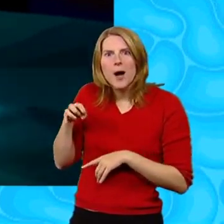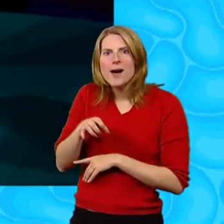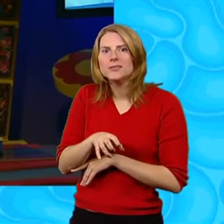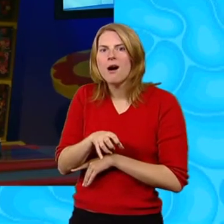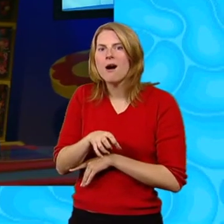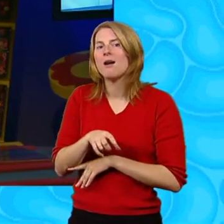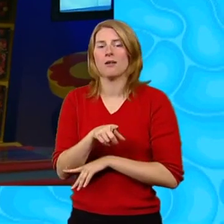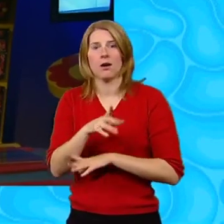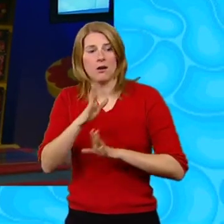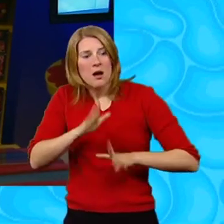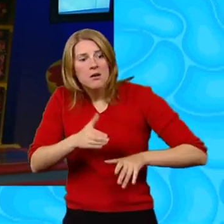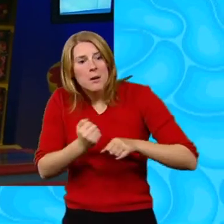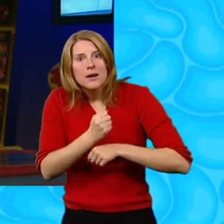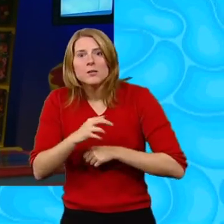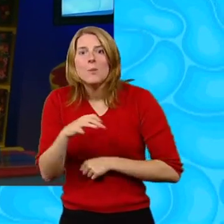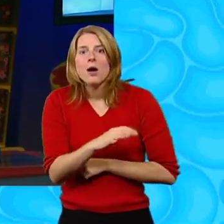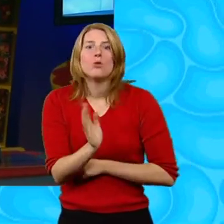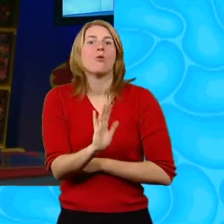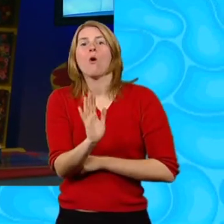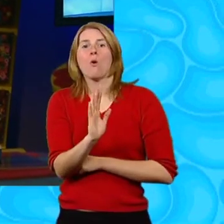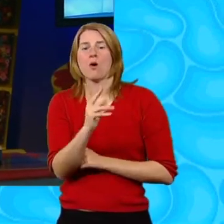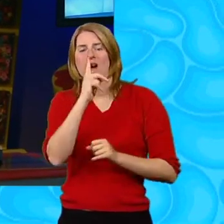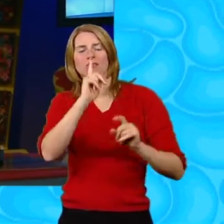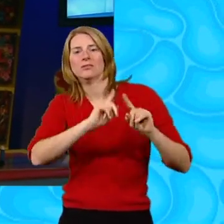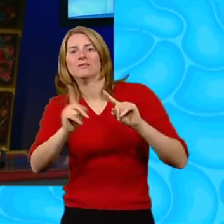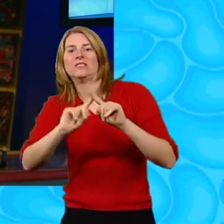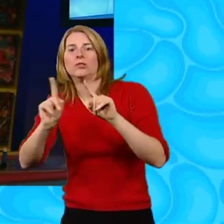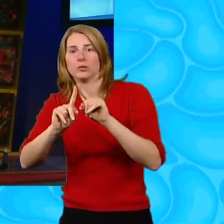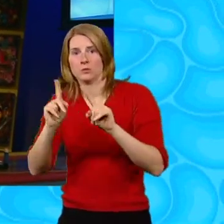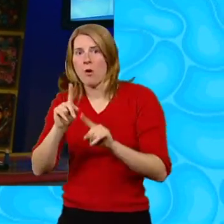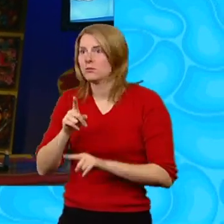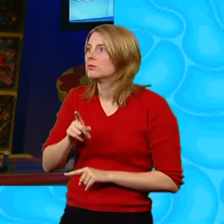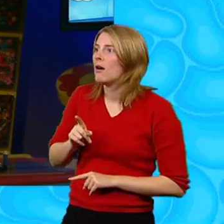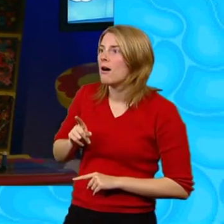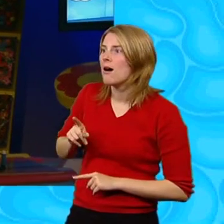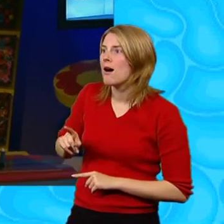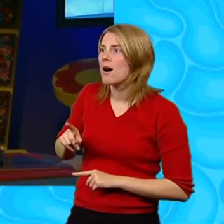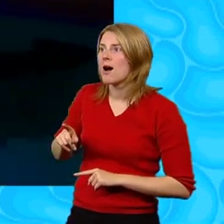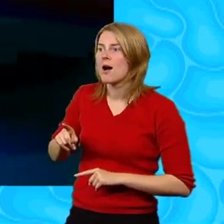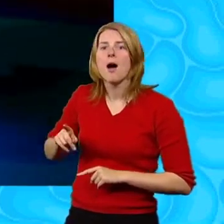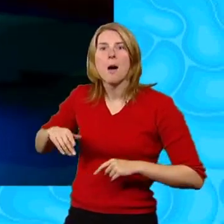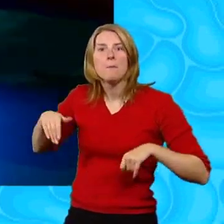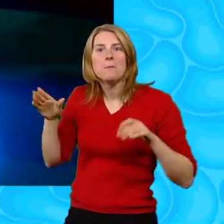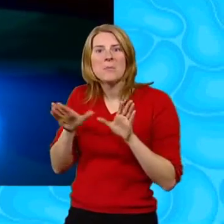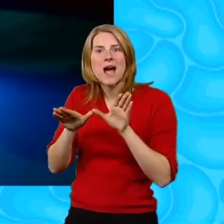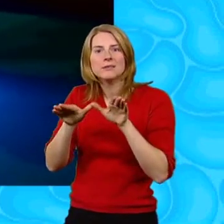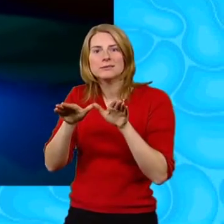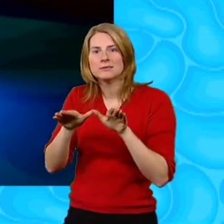But you don't have to just make a spooky spider There are lots of shapes you could do Like a spooky bat